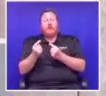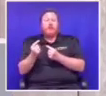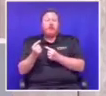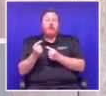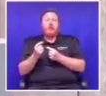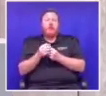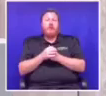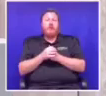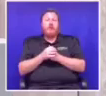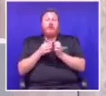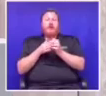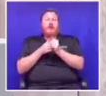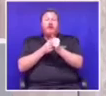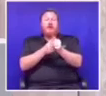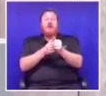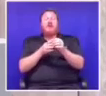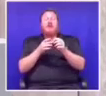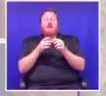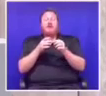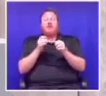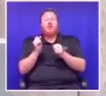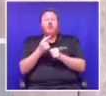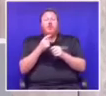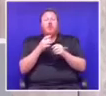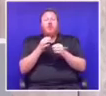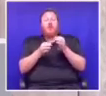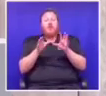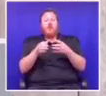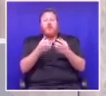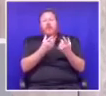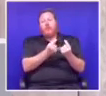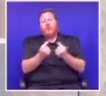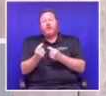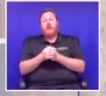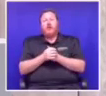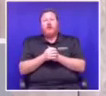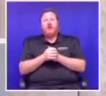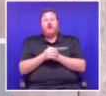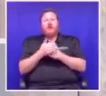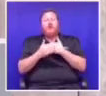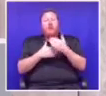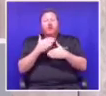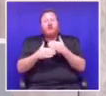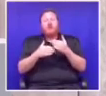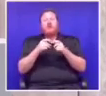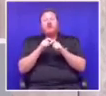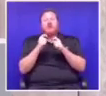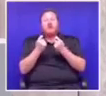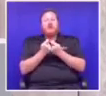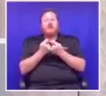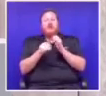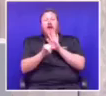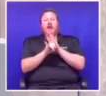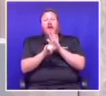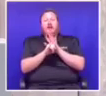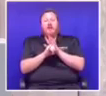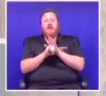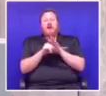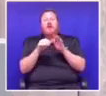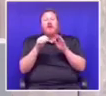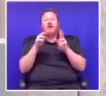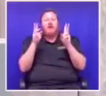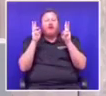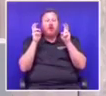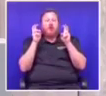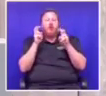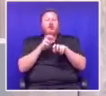the leaders of all the political parties. So that processing team will identify those issues that